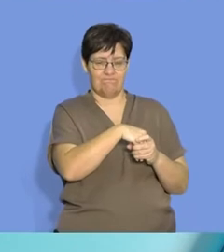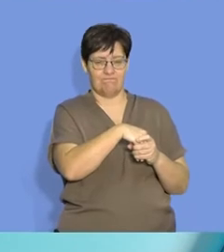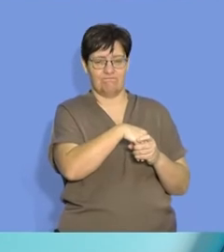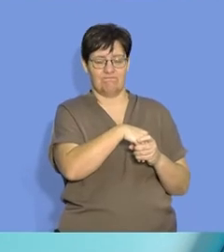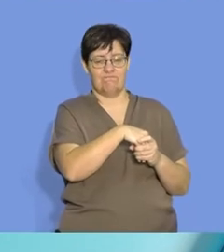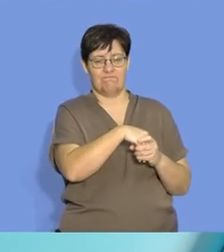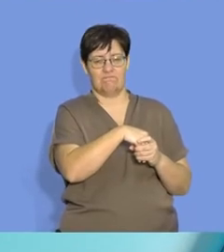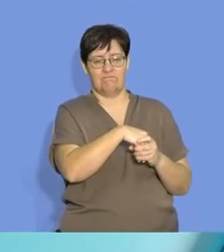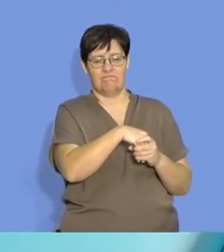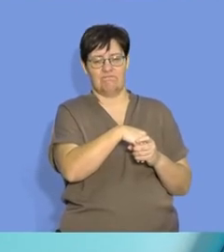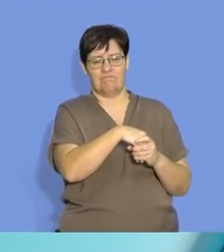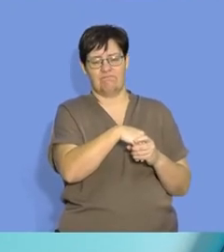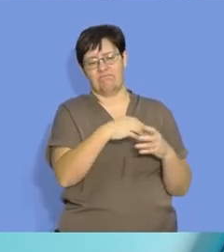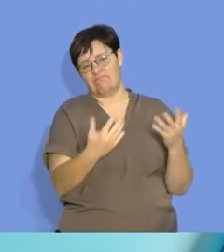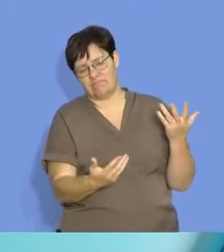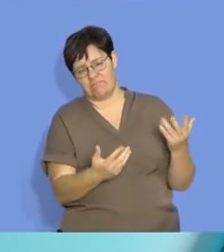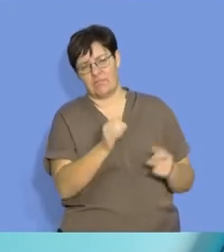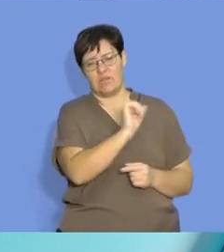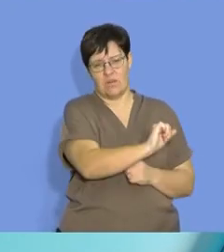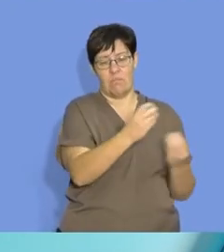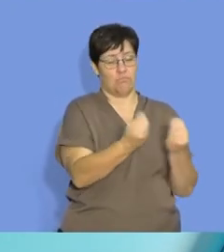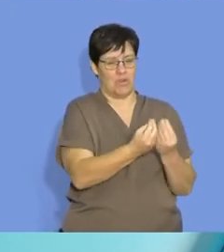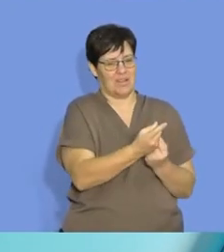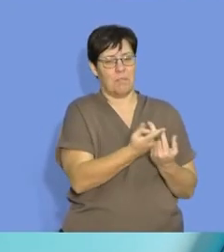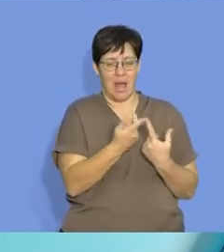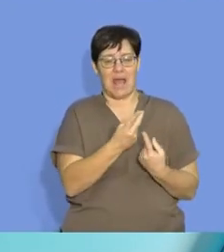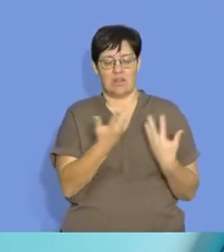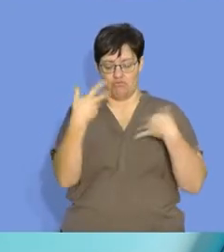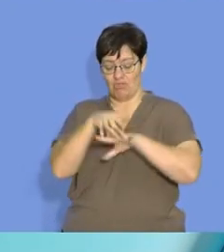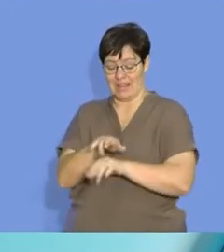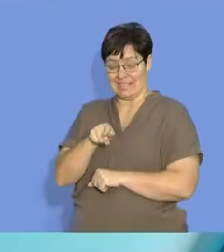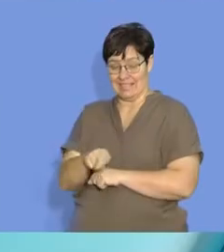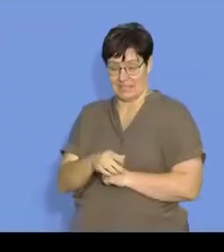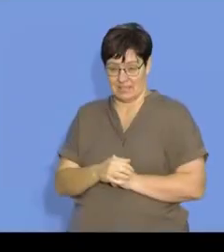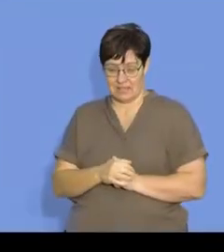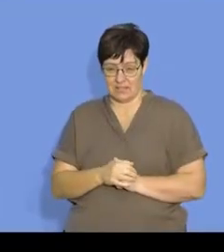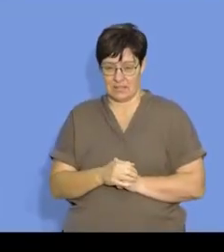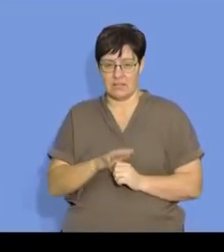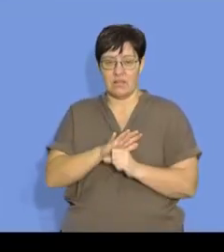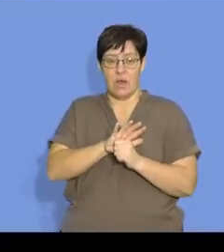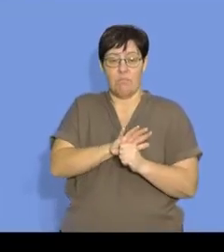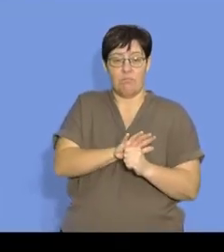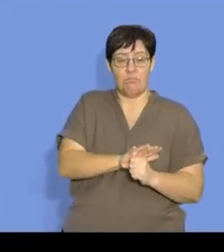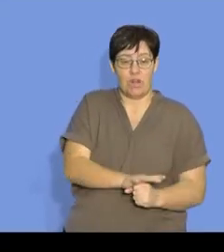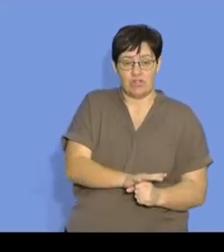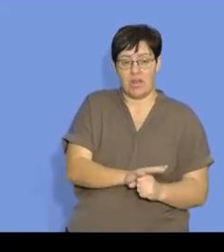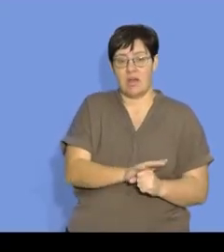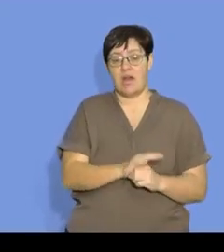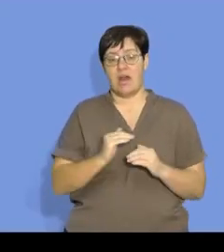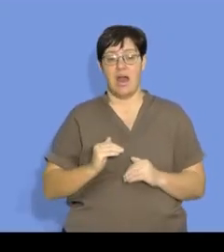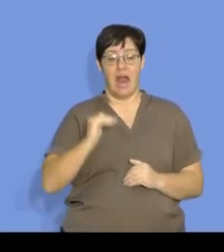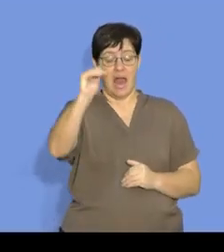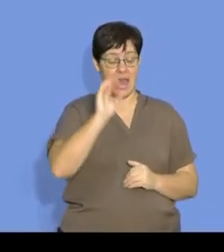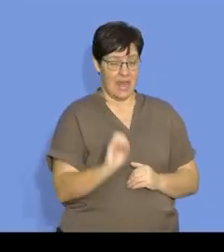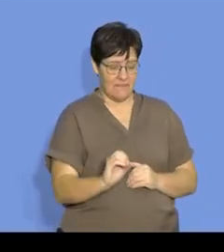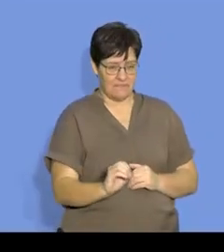your product. So when pressure, when we have